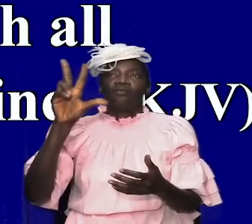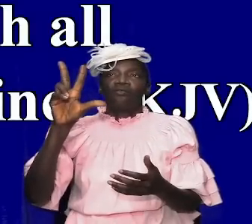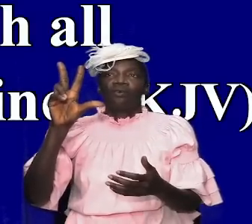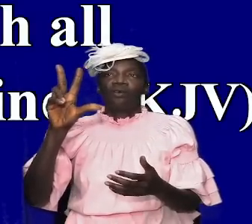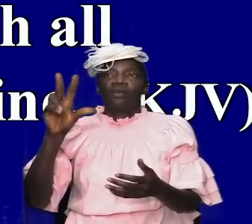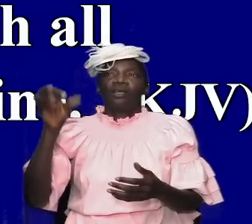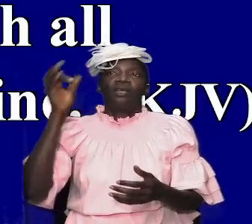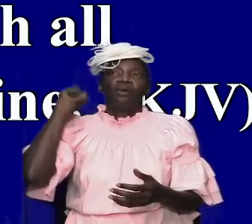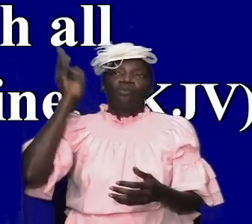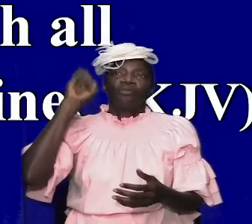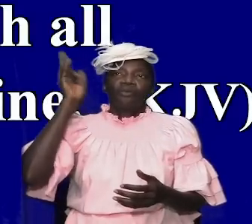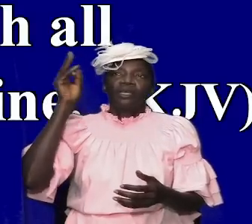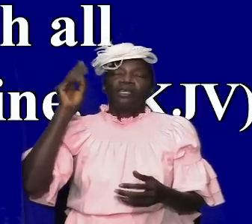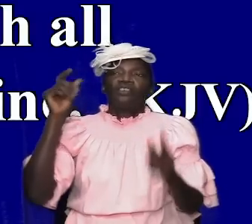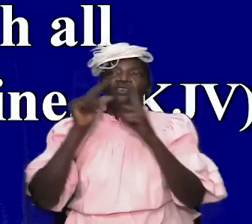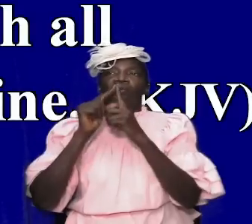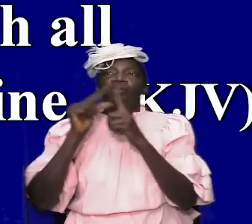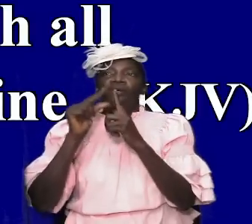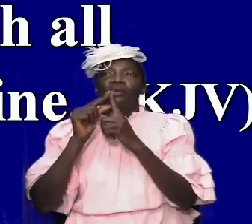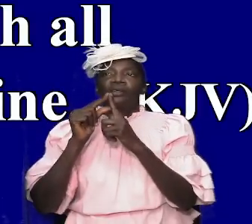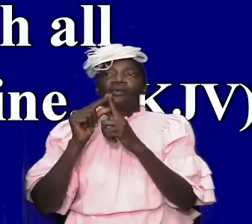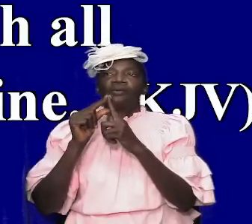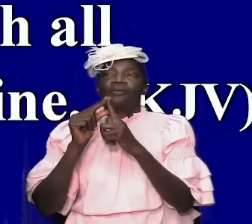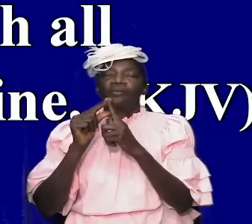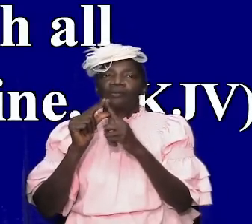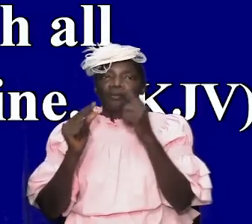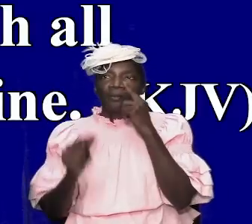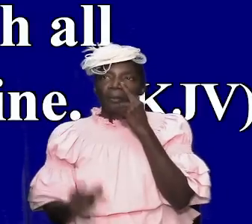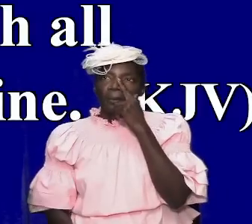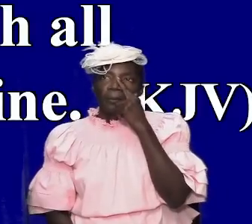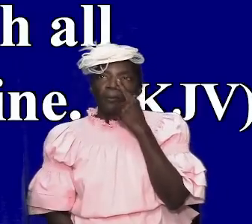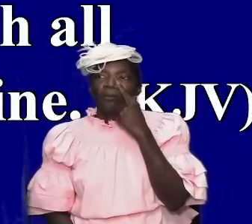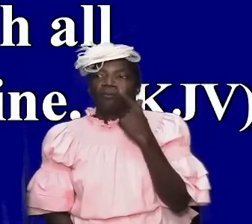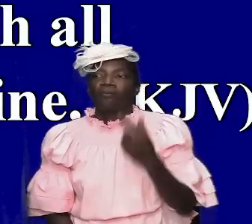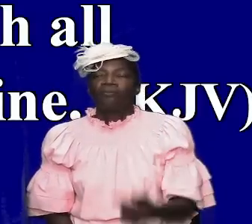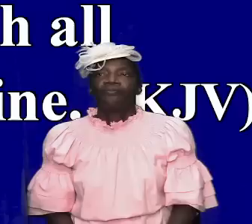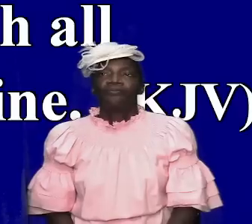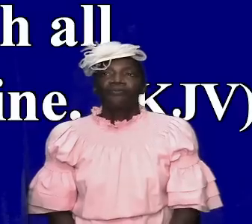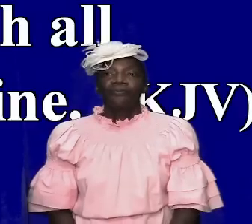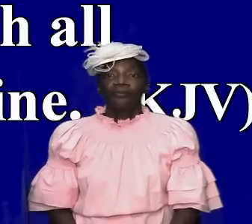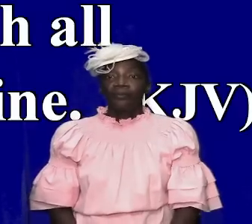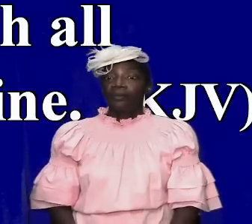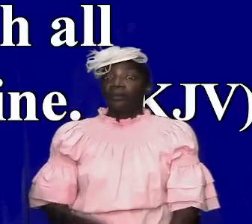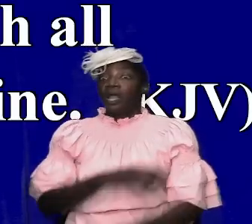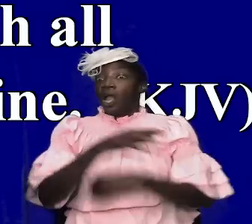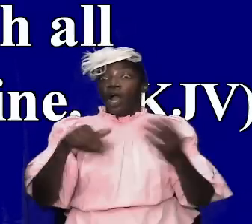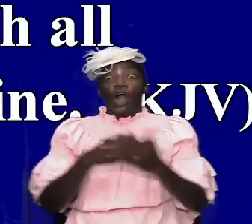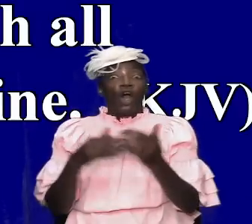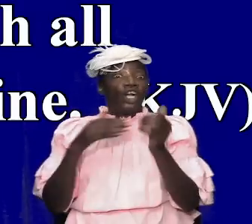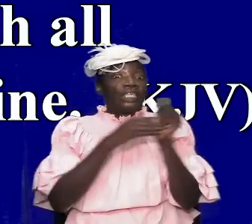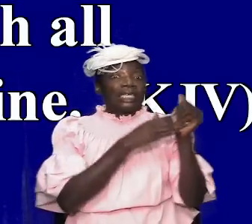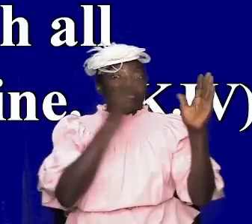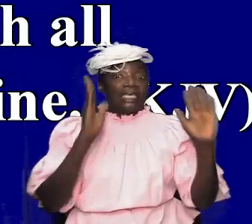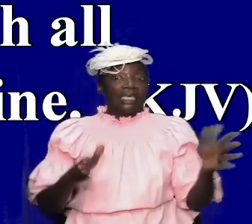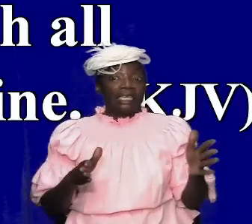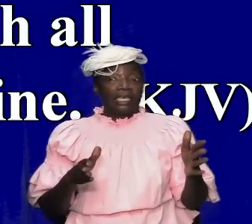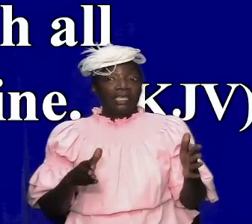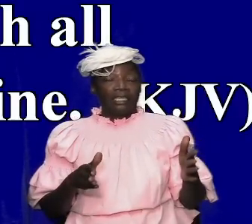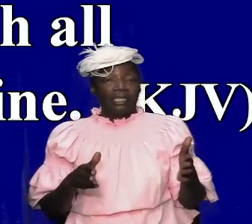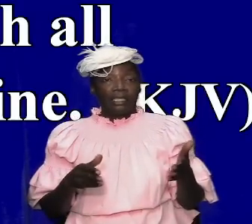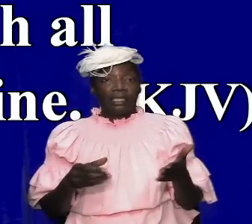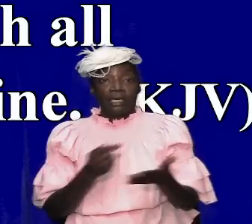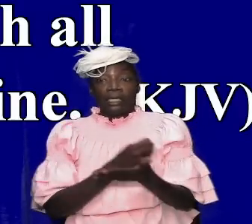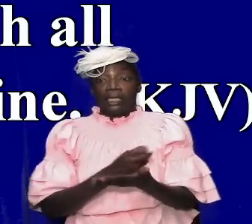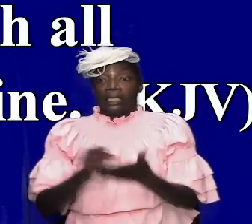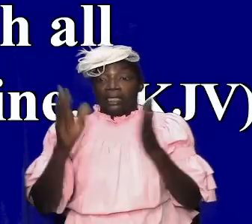preach the word and i am admonishing all of our leaders and every saint of god don't be afraid